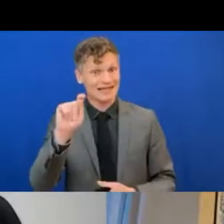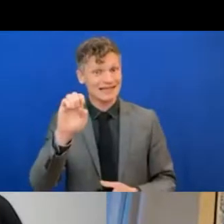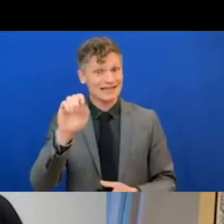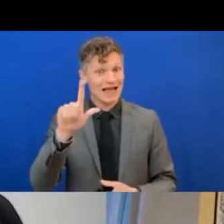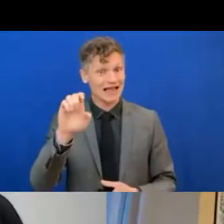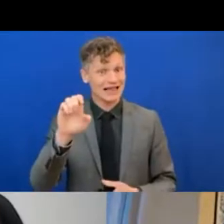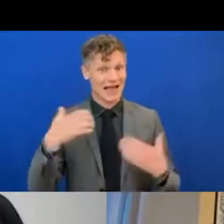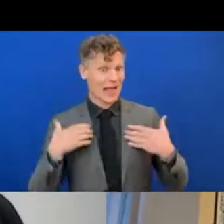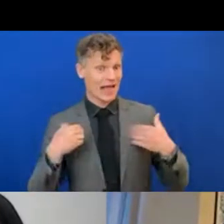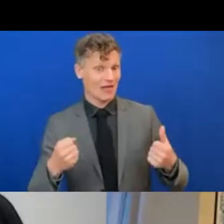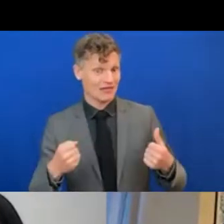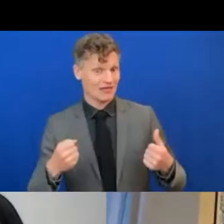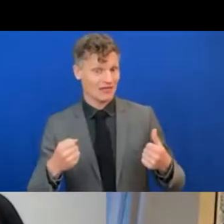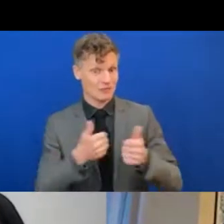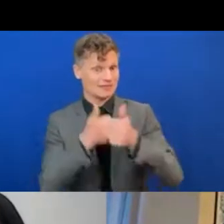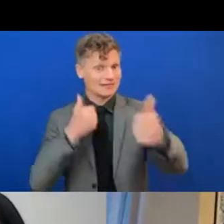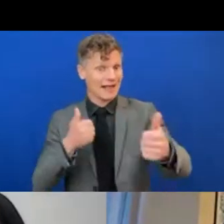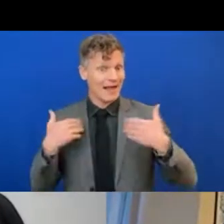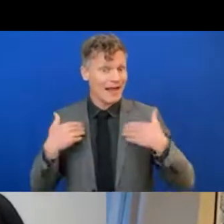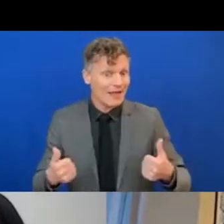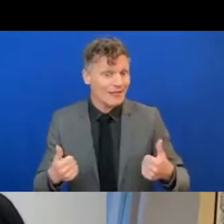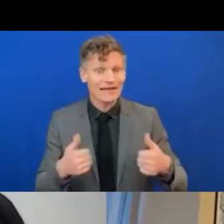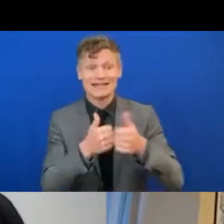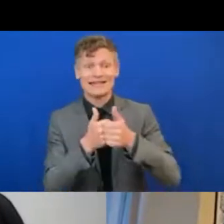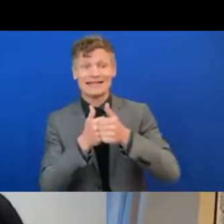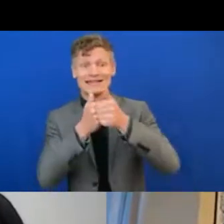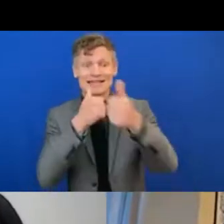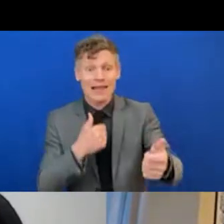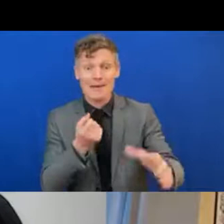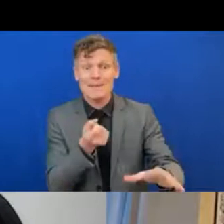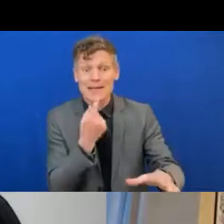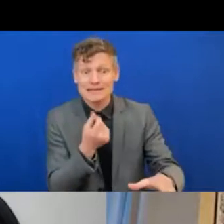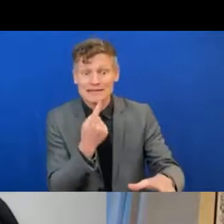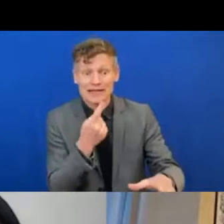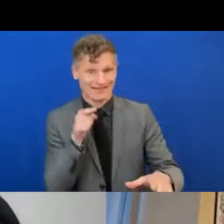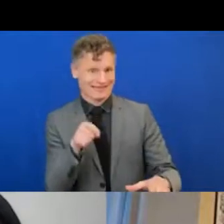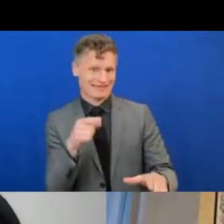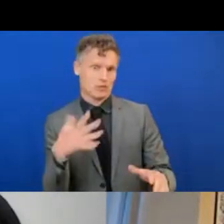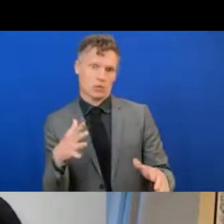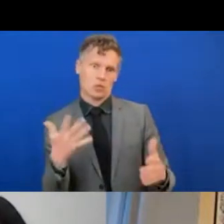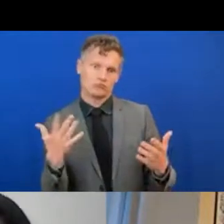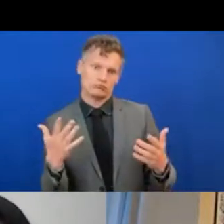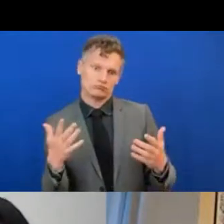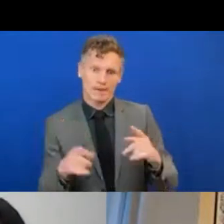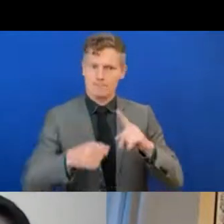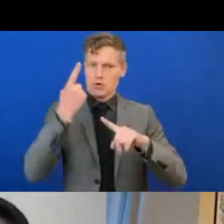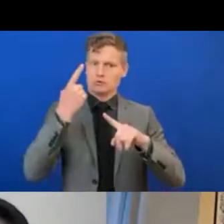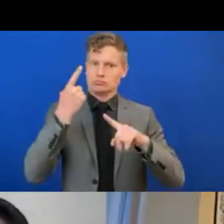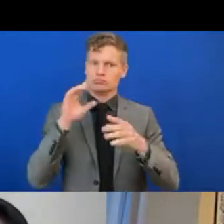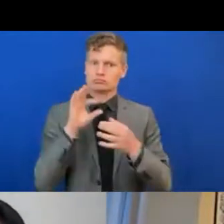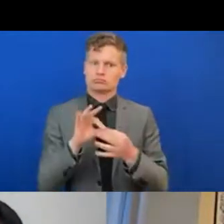we've seen on technology. So my most important message is to